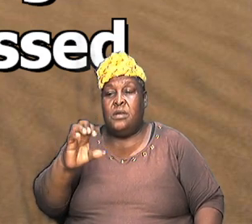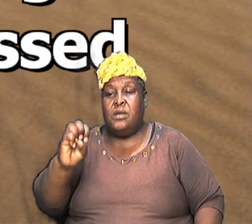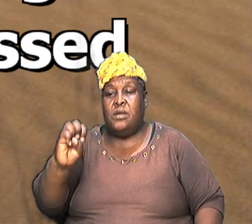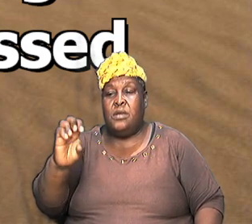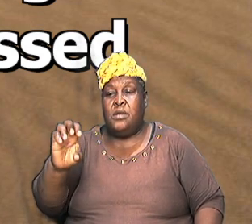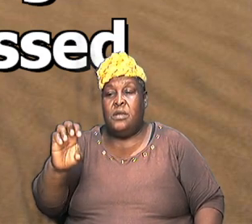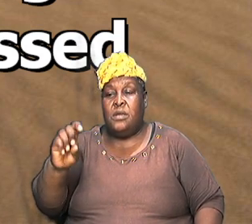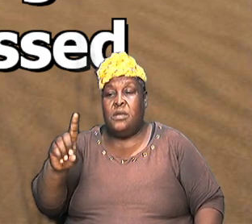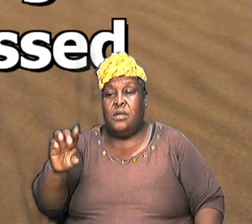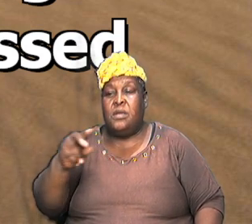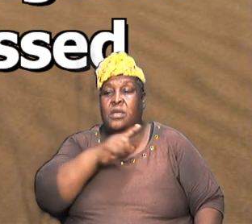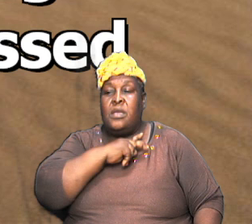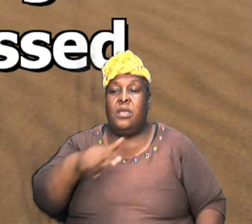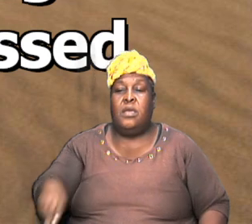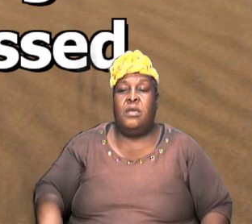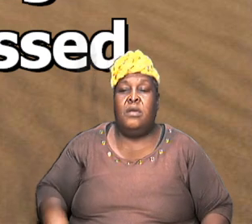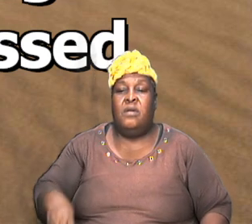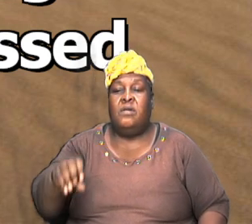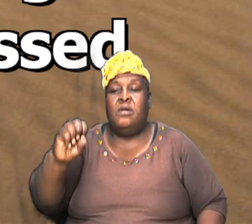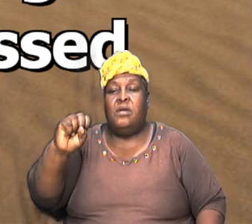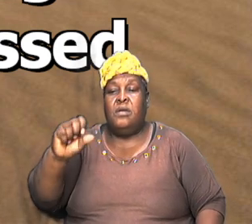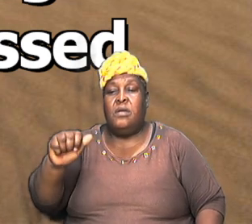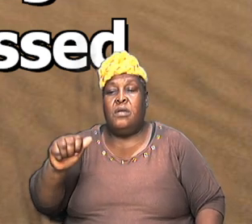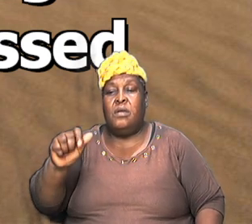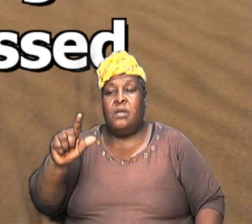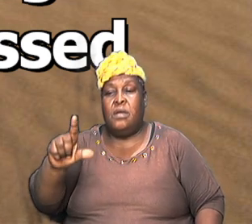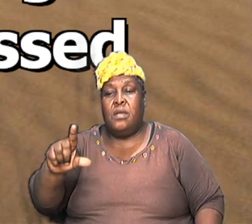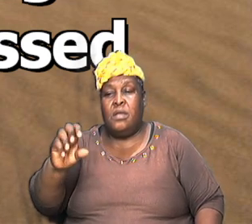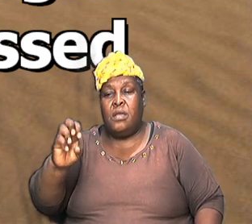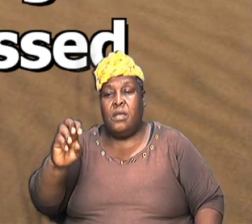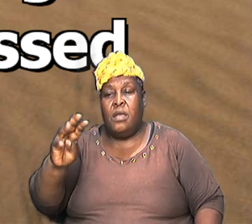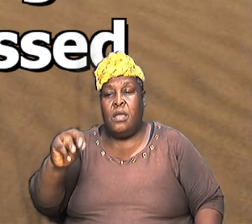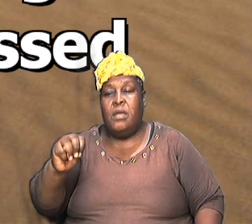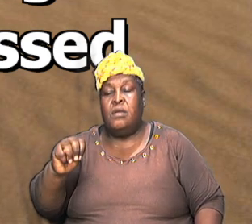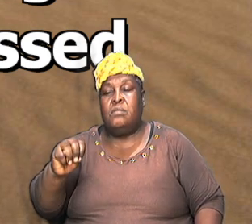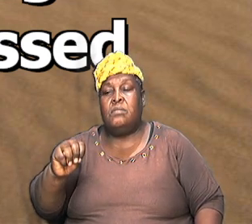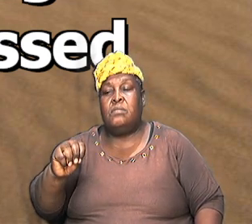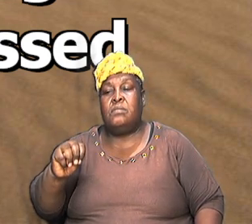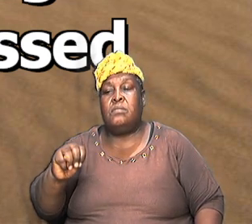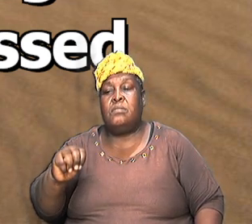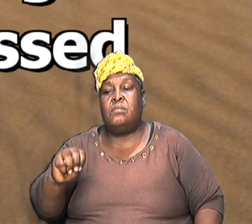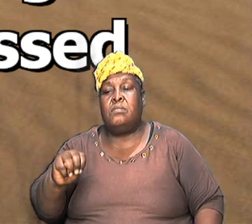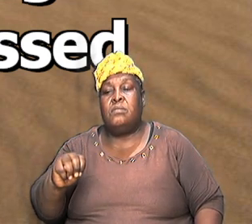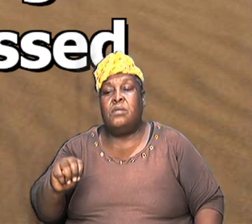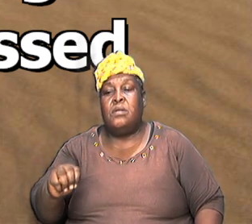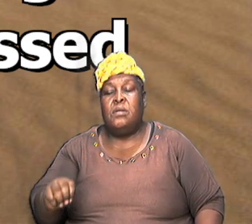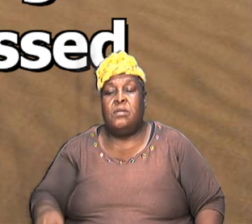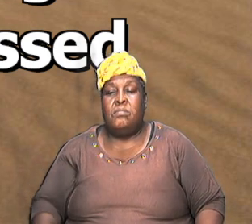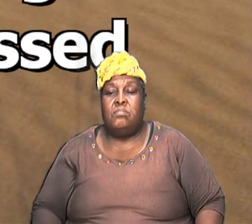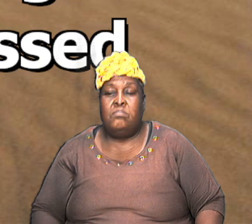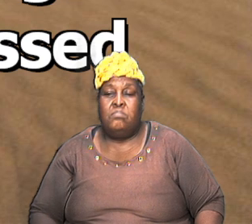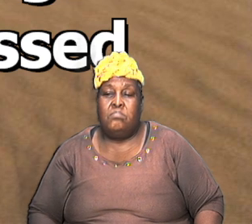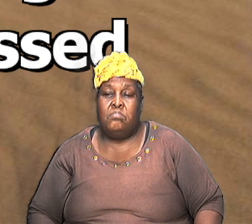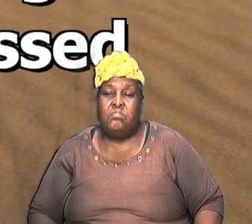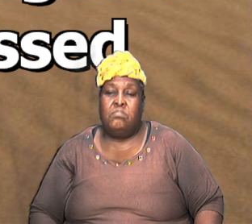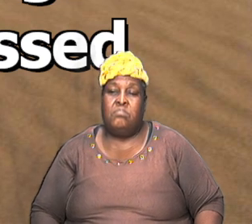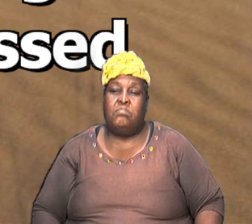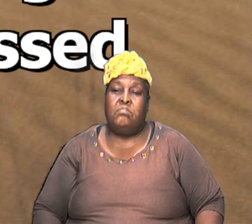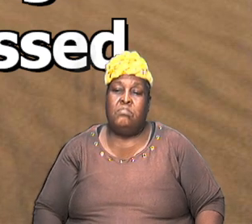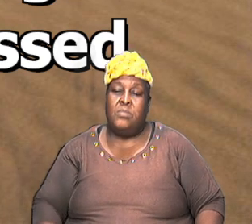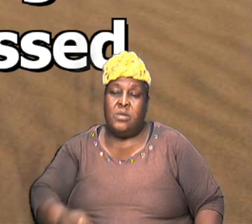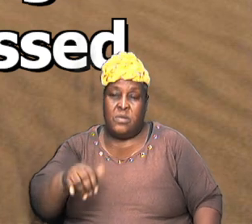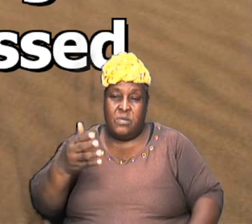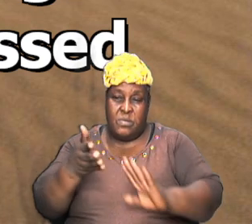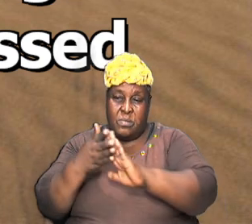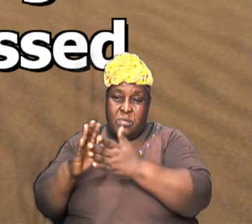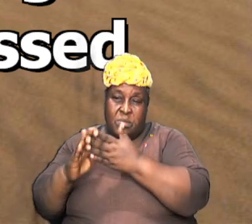of Salem now Salem is the shortened version of Jerusalem